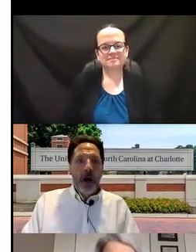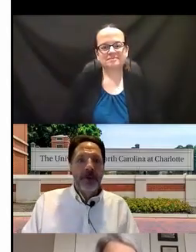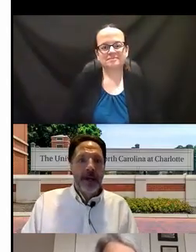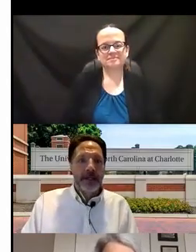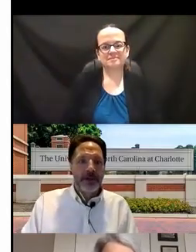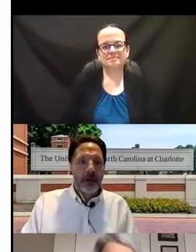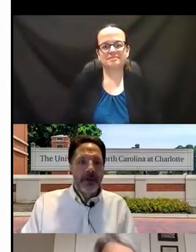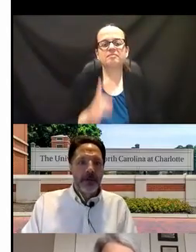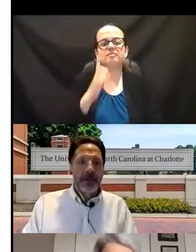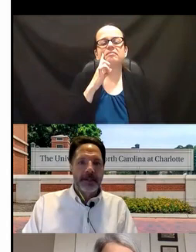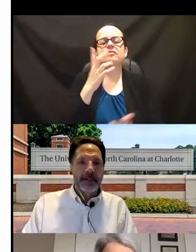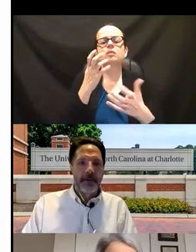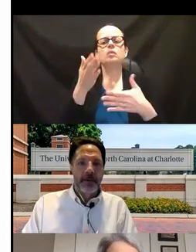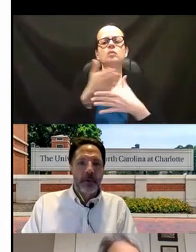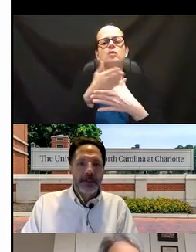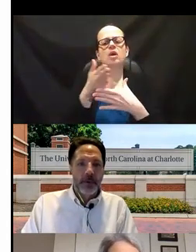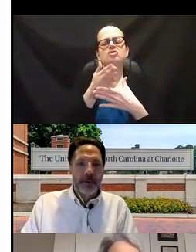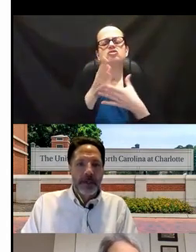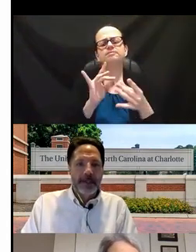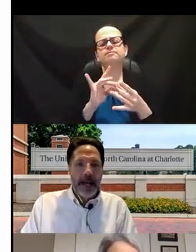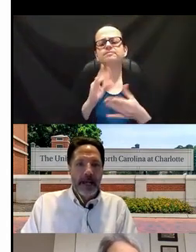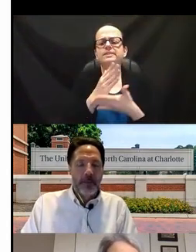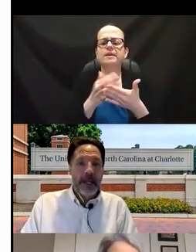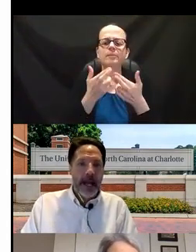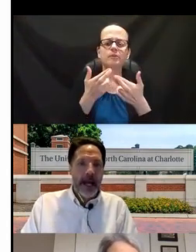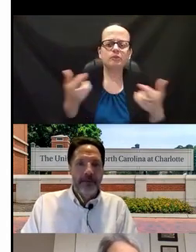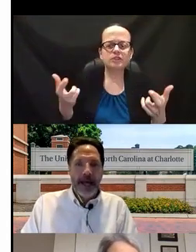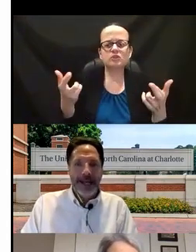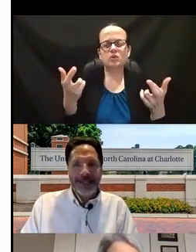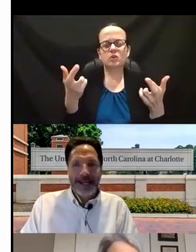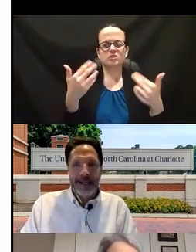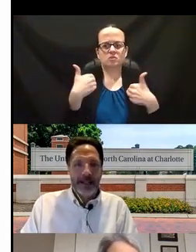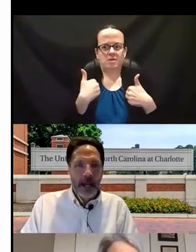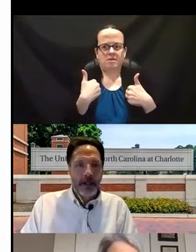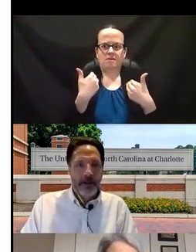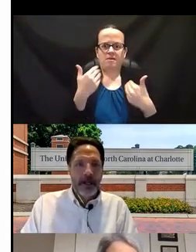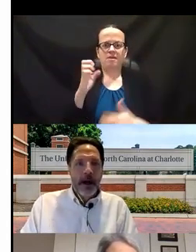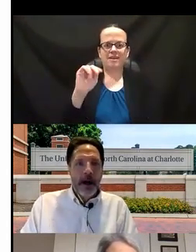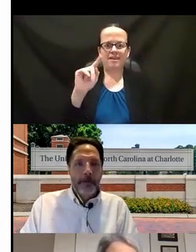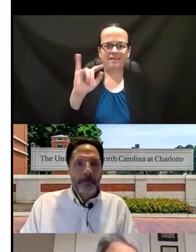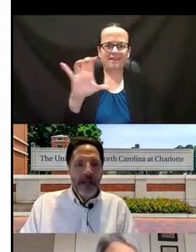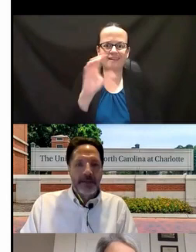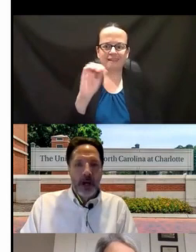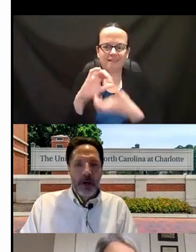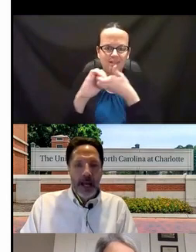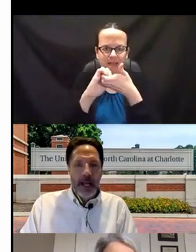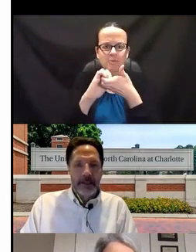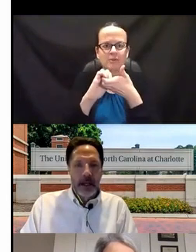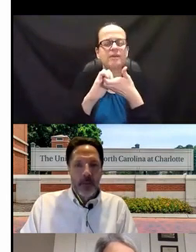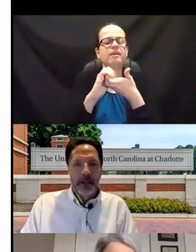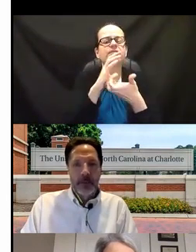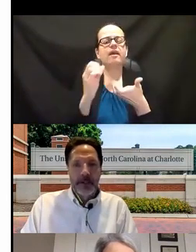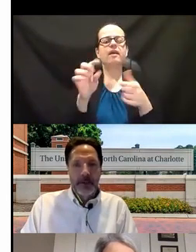So we also wanted to share with you just some of the resources that we have at NTACT The Collaborative, as well